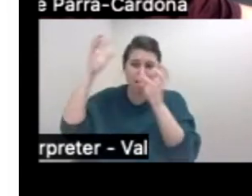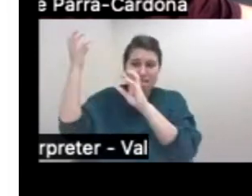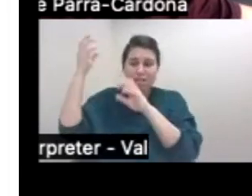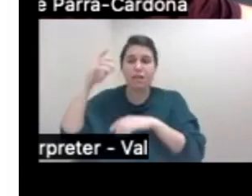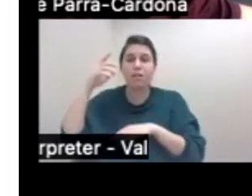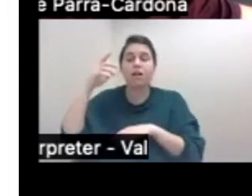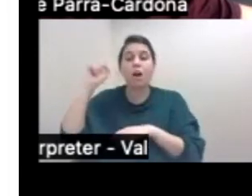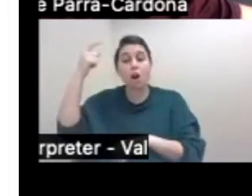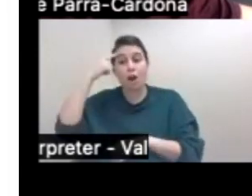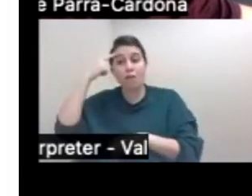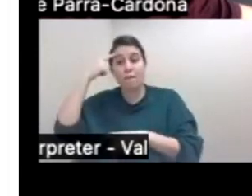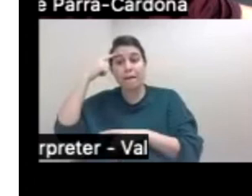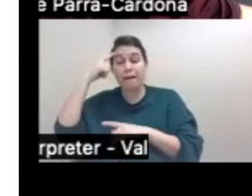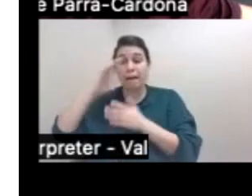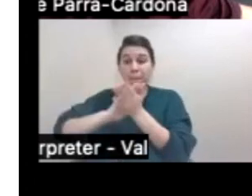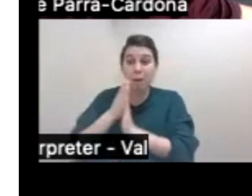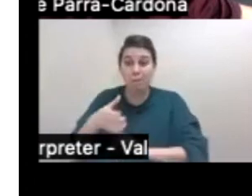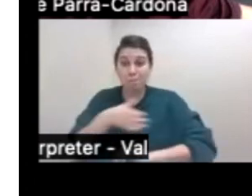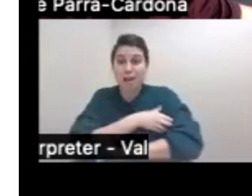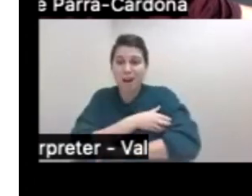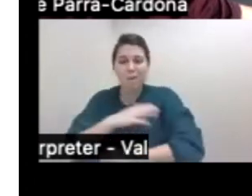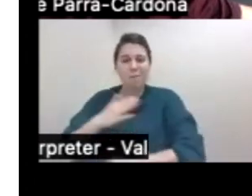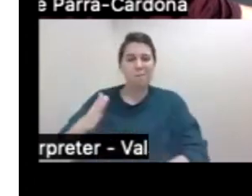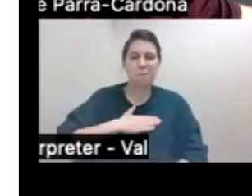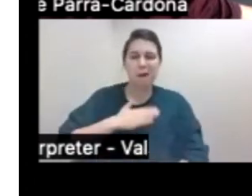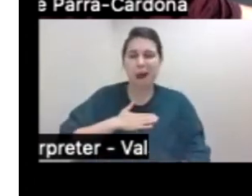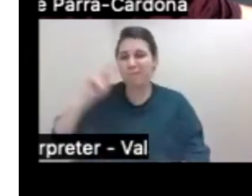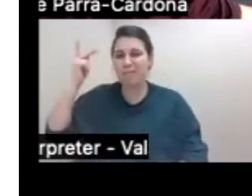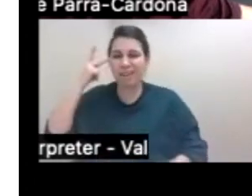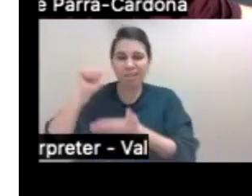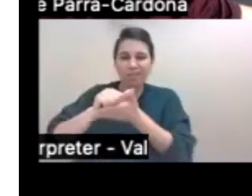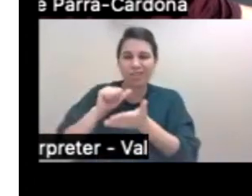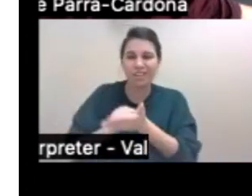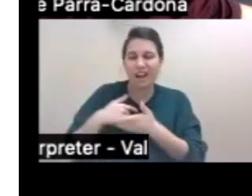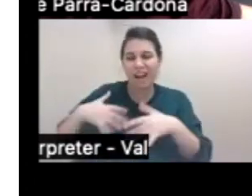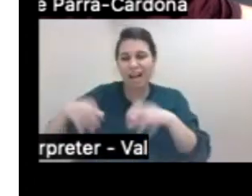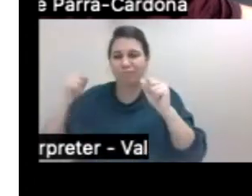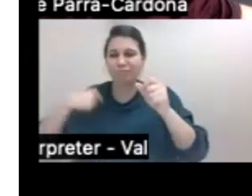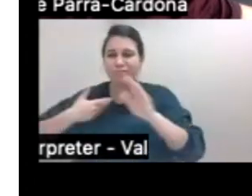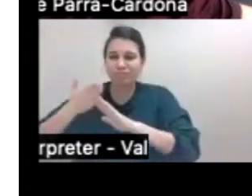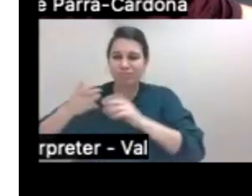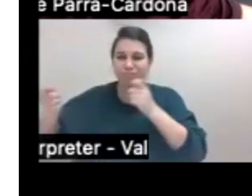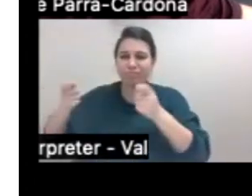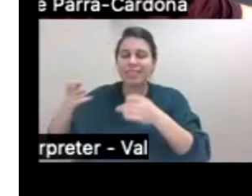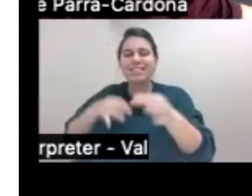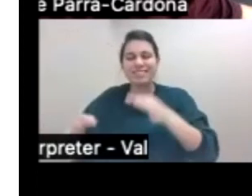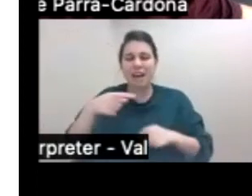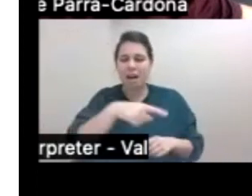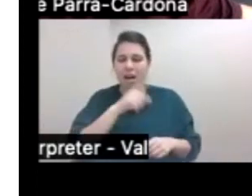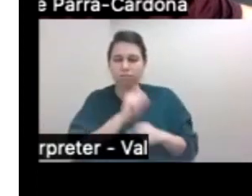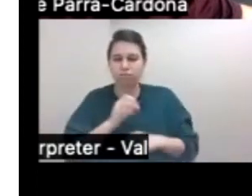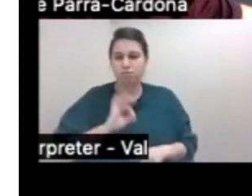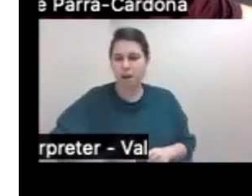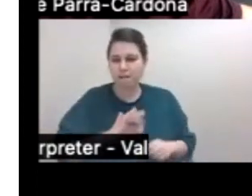into power, and they prioritize their political agendas rather than public health perspectives. So every time we feel we're gaining